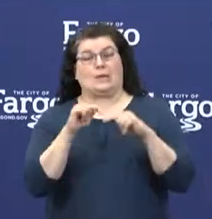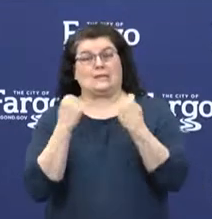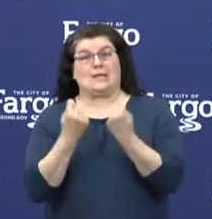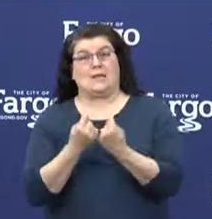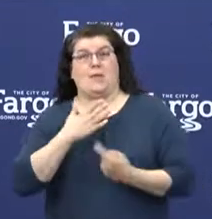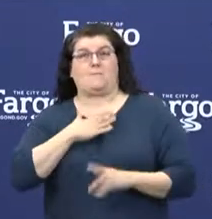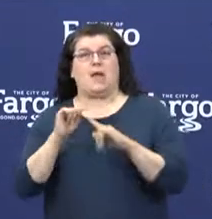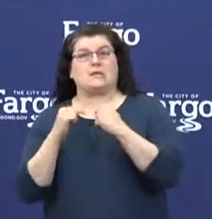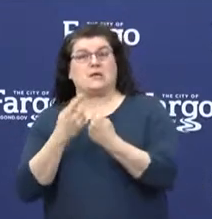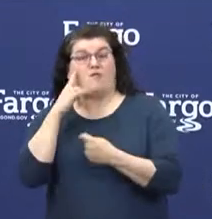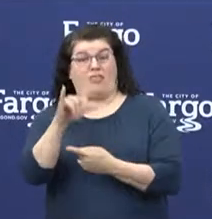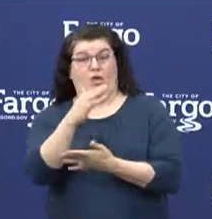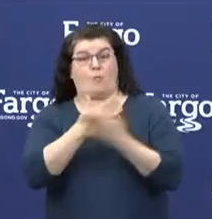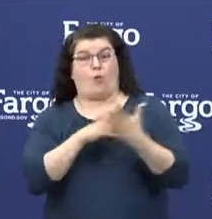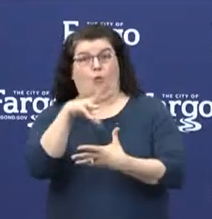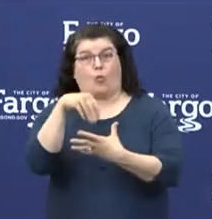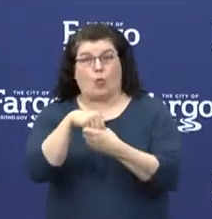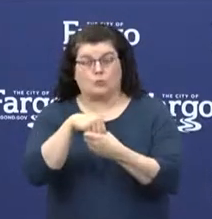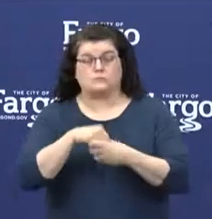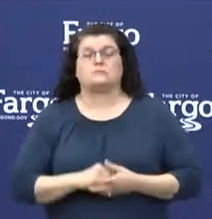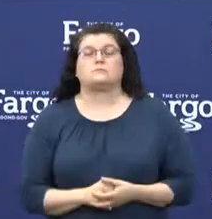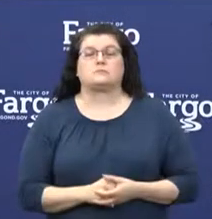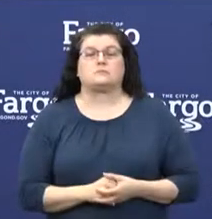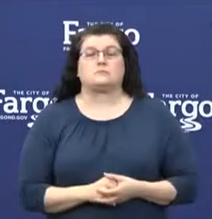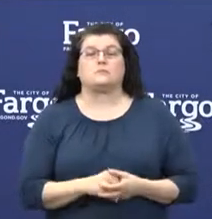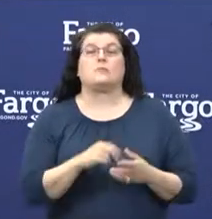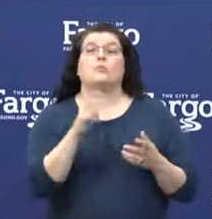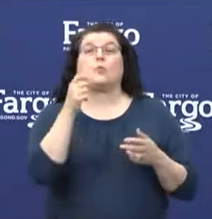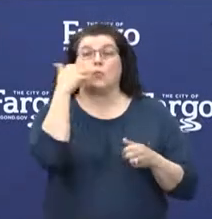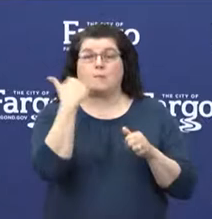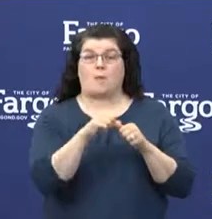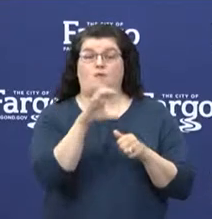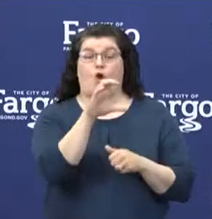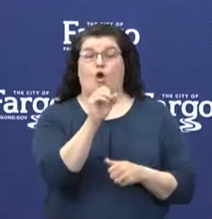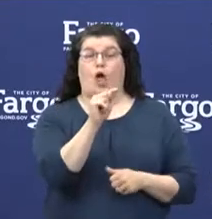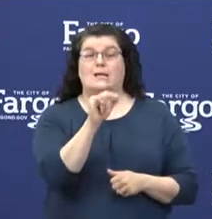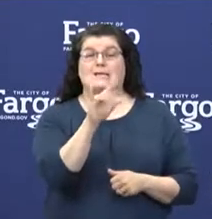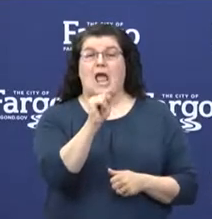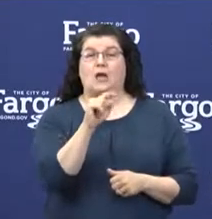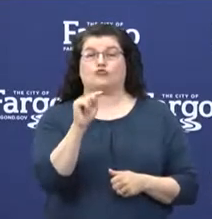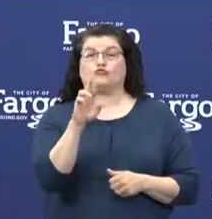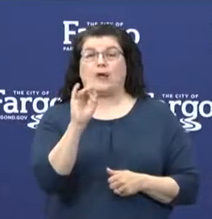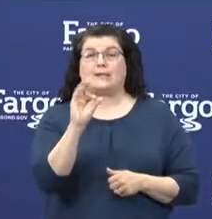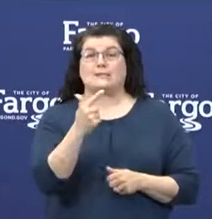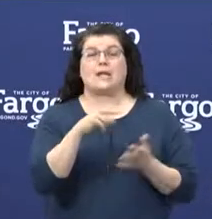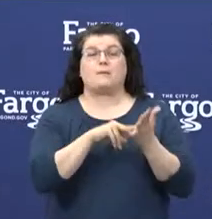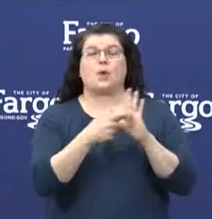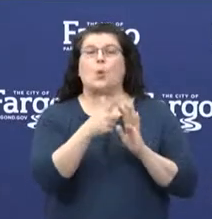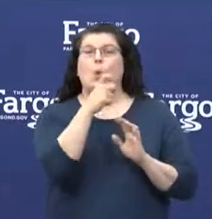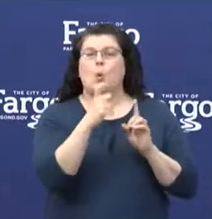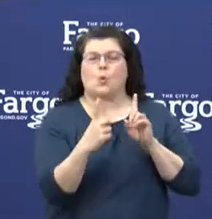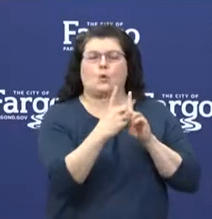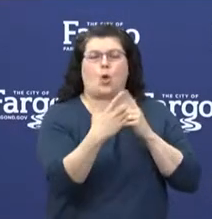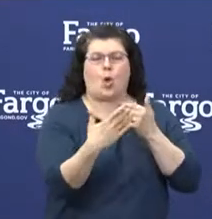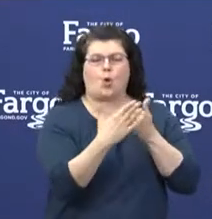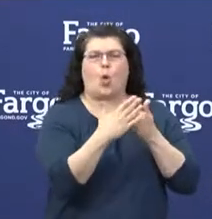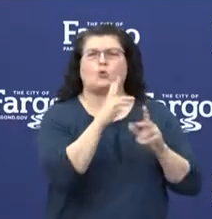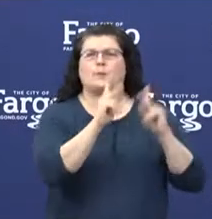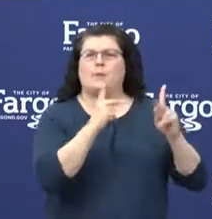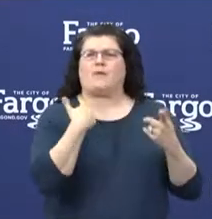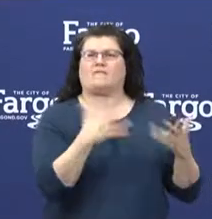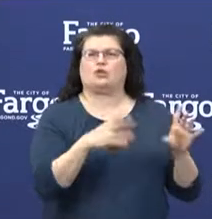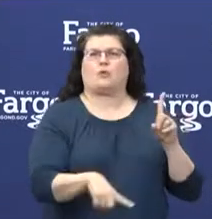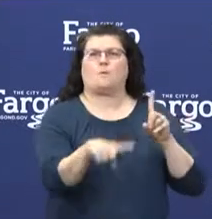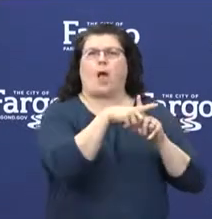in that effort. As a reminder, contact tracing helps to identify close contacts to positive cases, and then